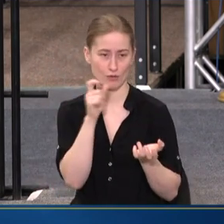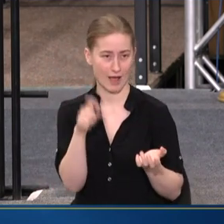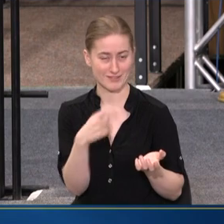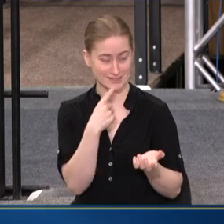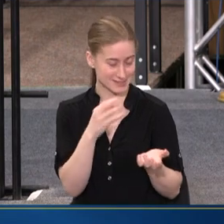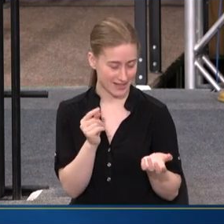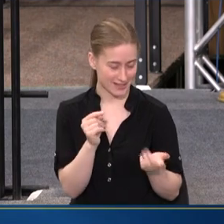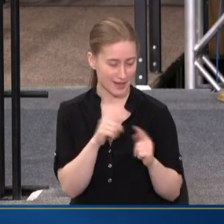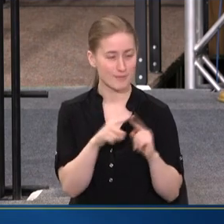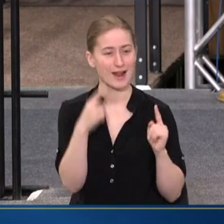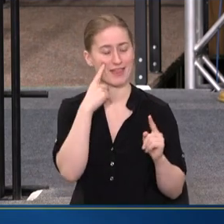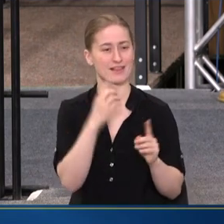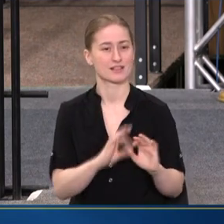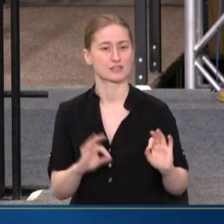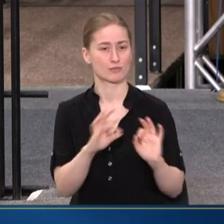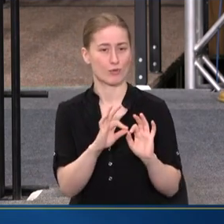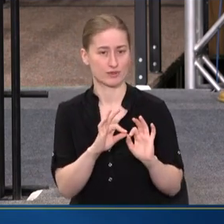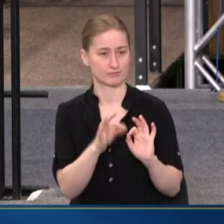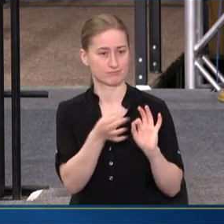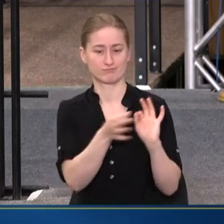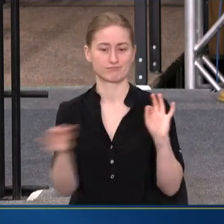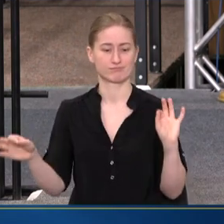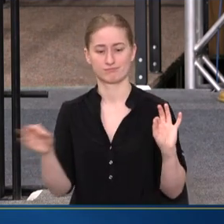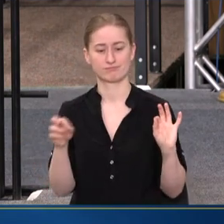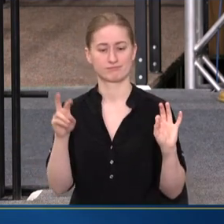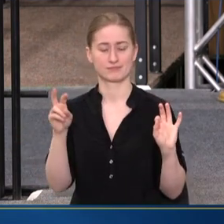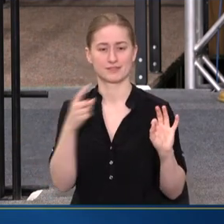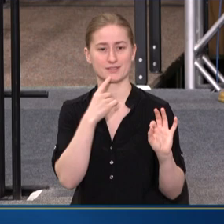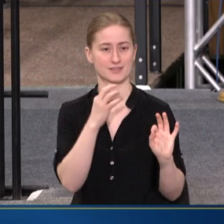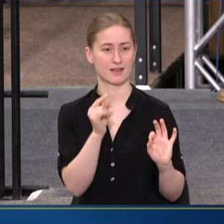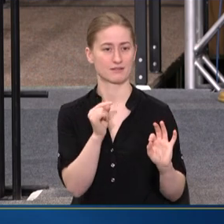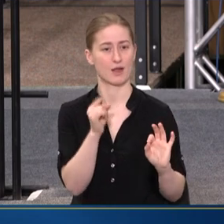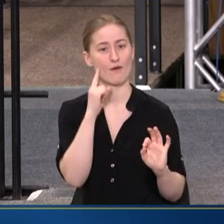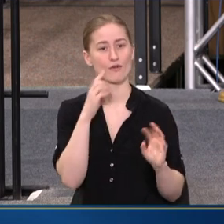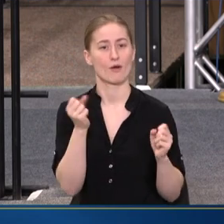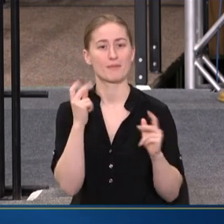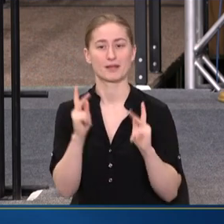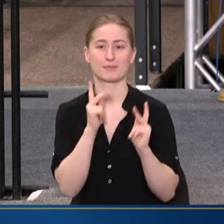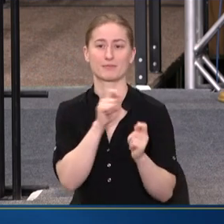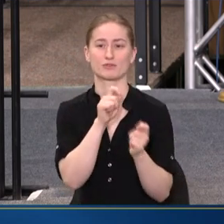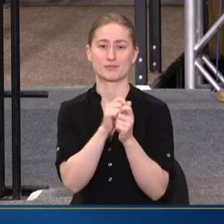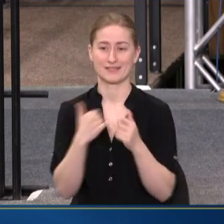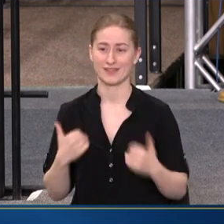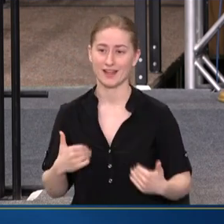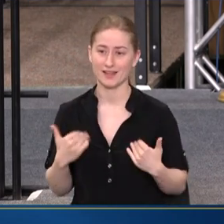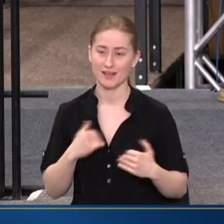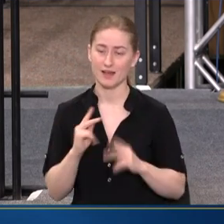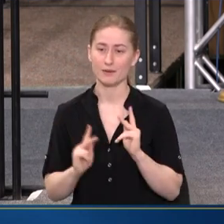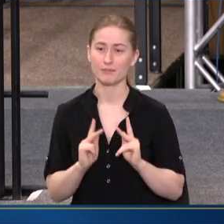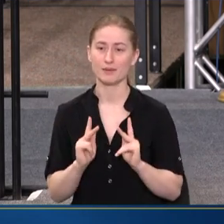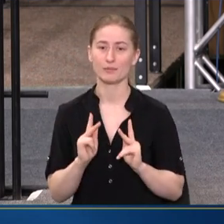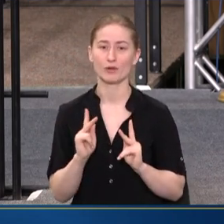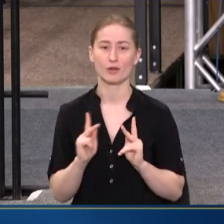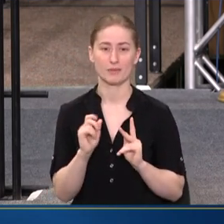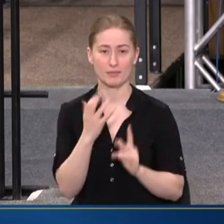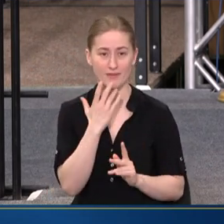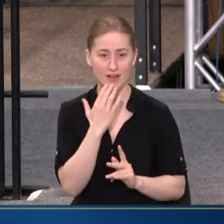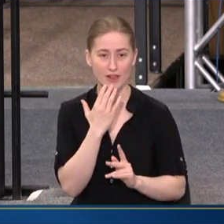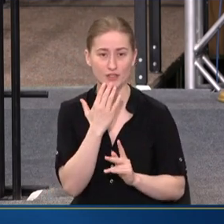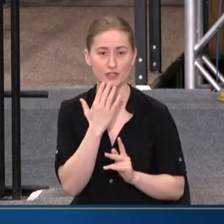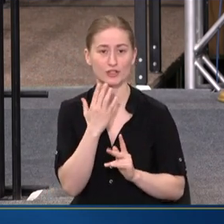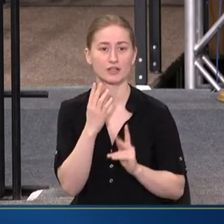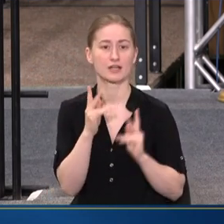SAY THAT, BUT I THINK IT'S IMPORTANT TO SAY. AND FOR MANY PEOPLE, PARTICULARLY YOUNG PEOPLE, PEOPLE OF COLOR,